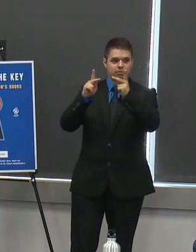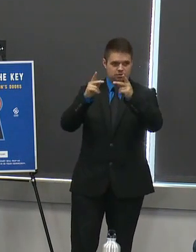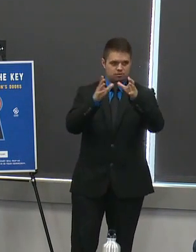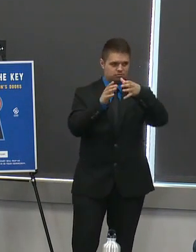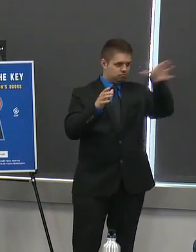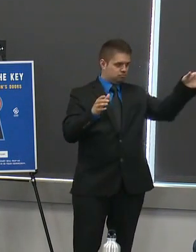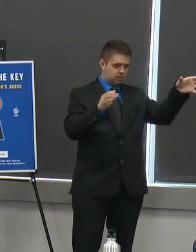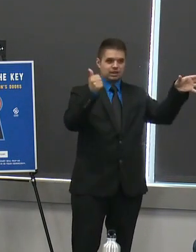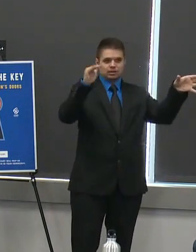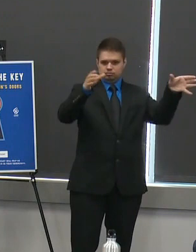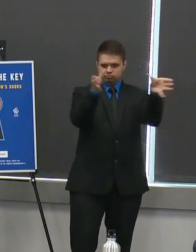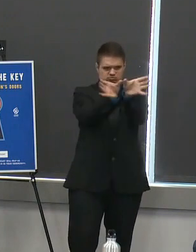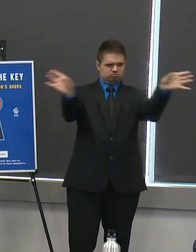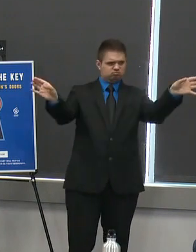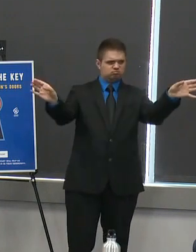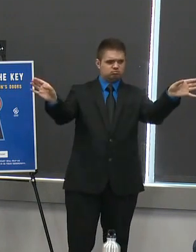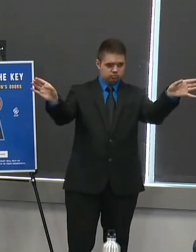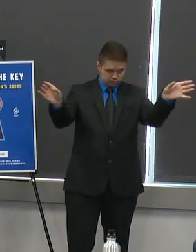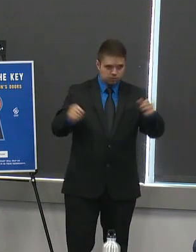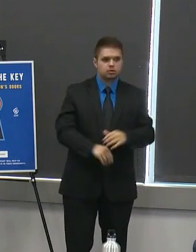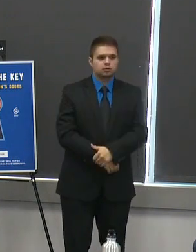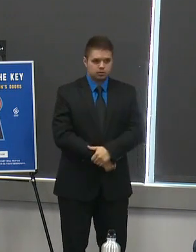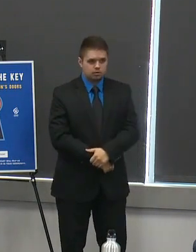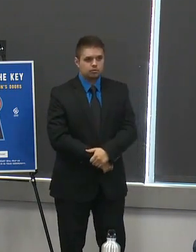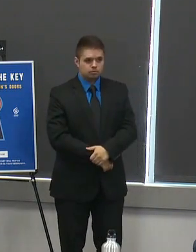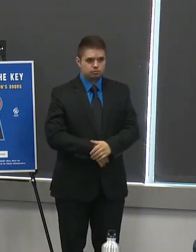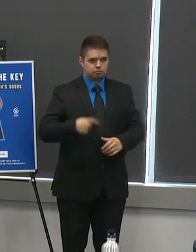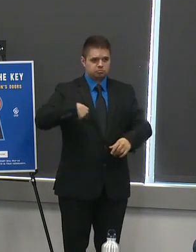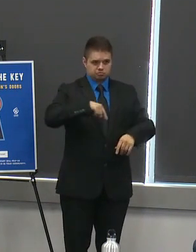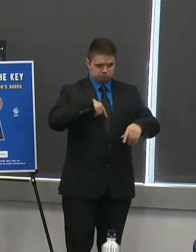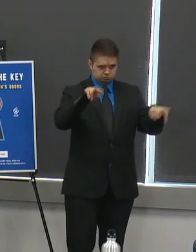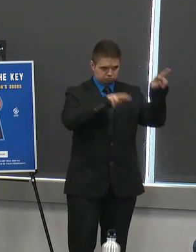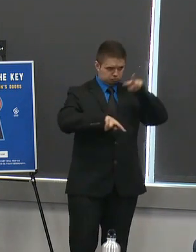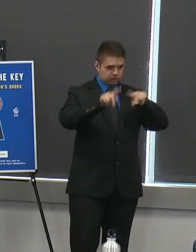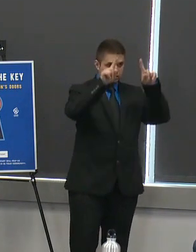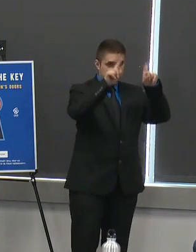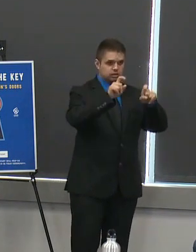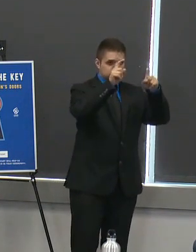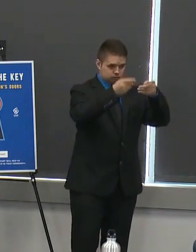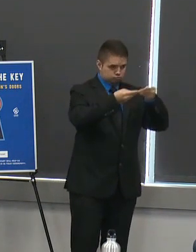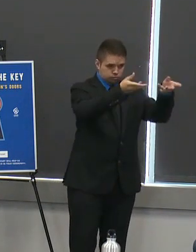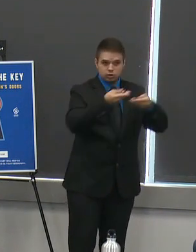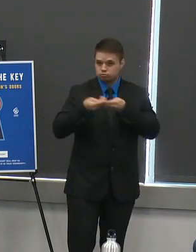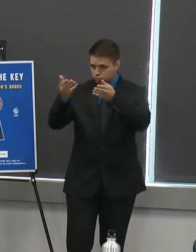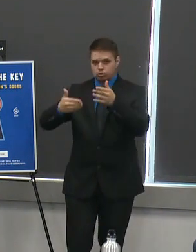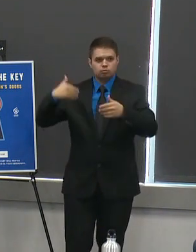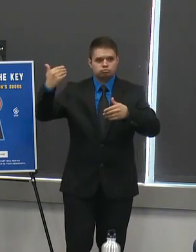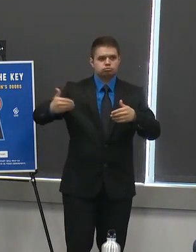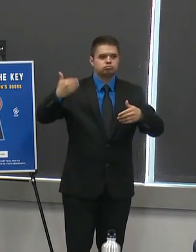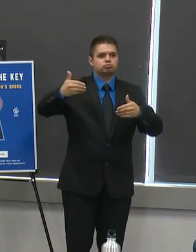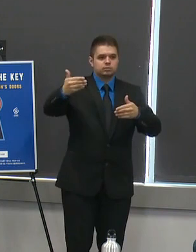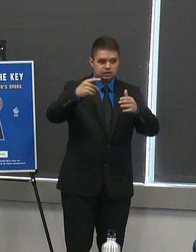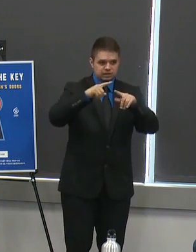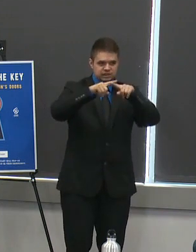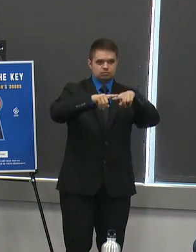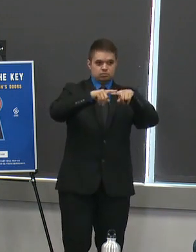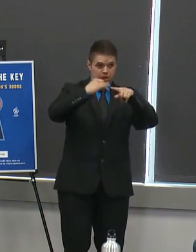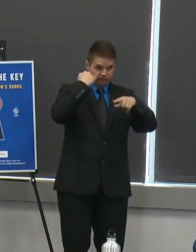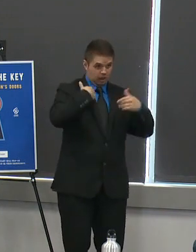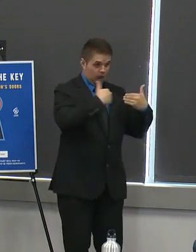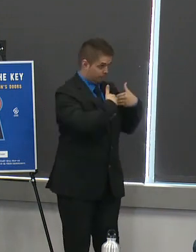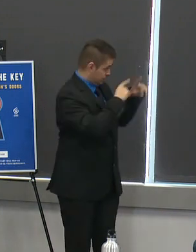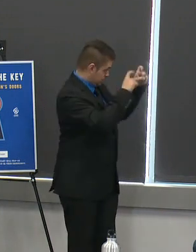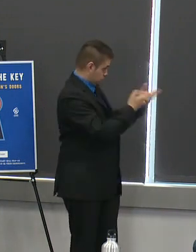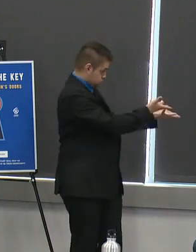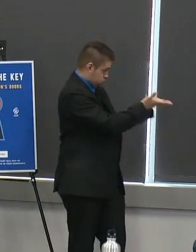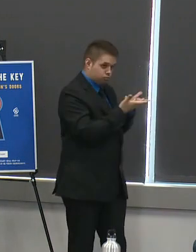we will test them serially based on availability of testing in order to map the spread of asymptomatic